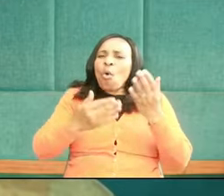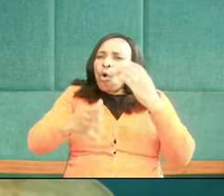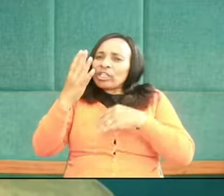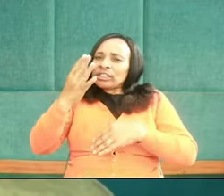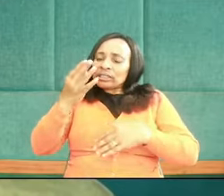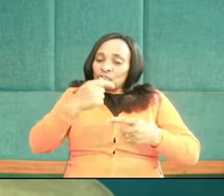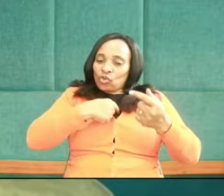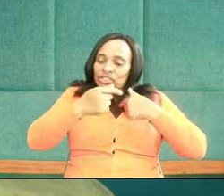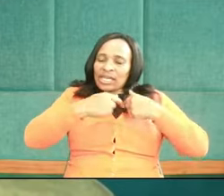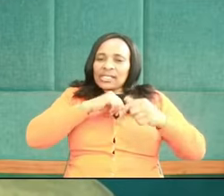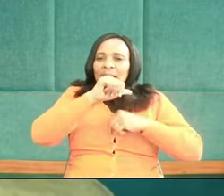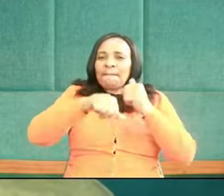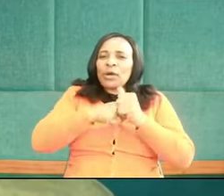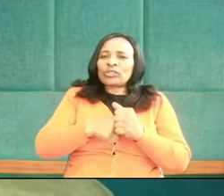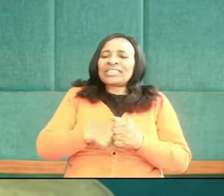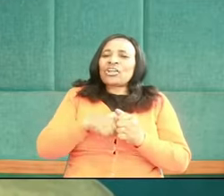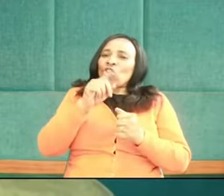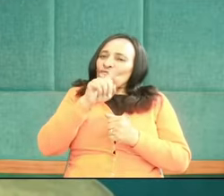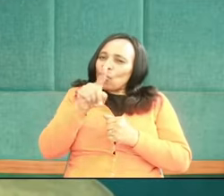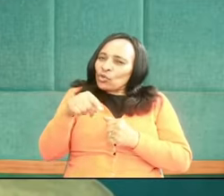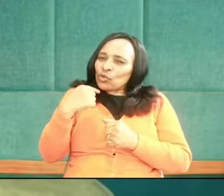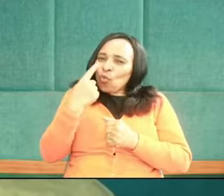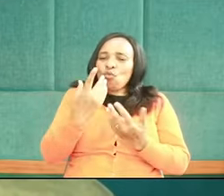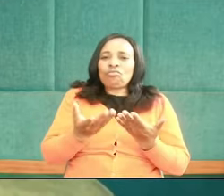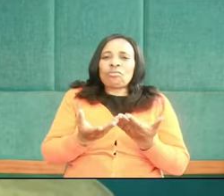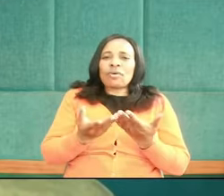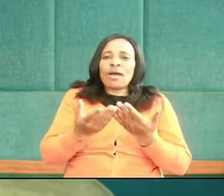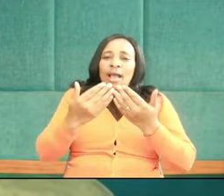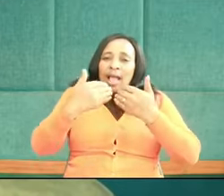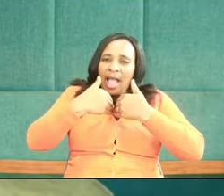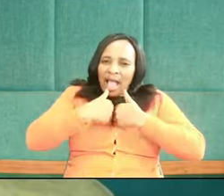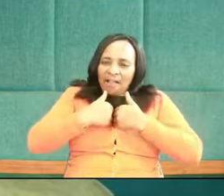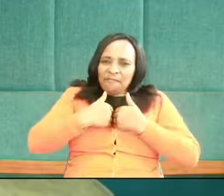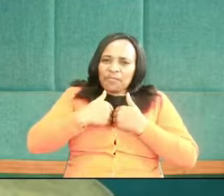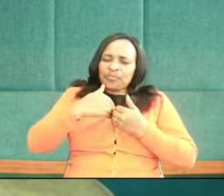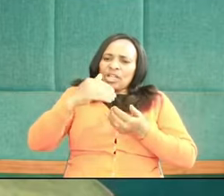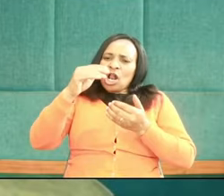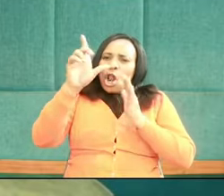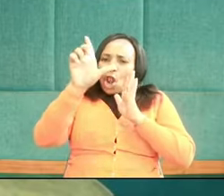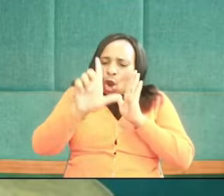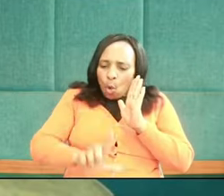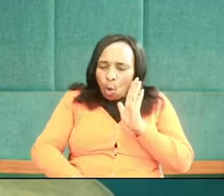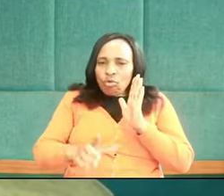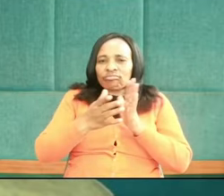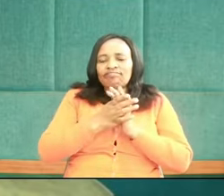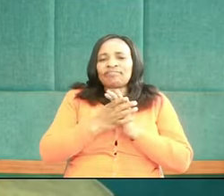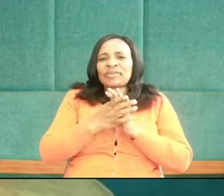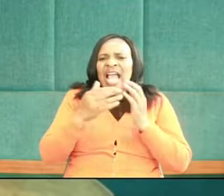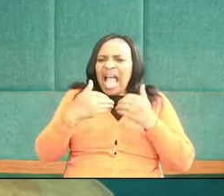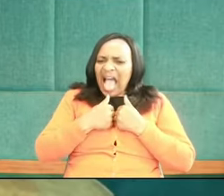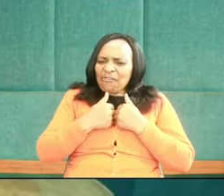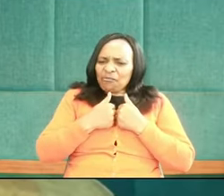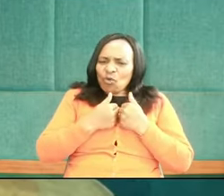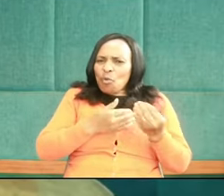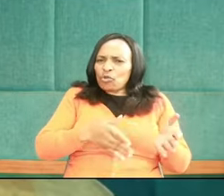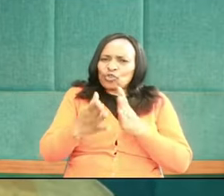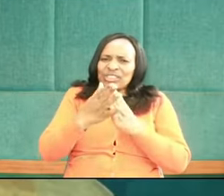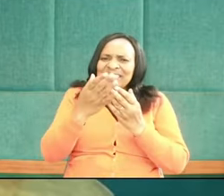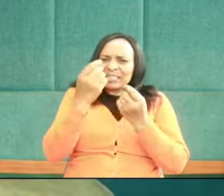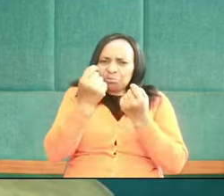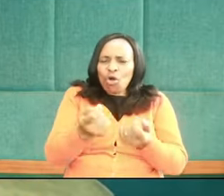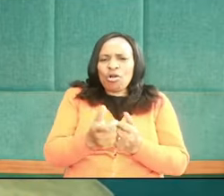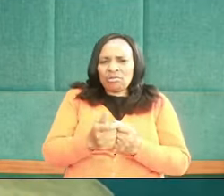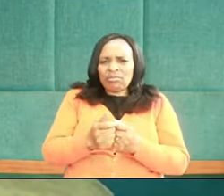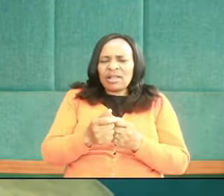concern for those who are least and less fortunate, who are having difficulties.